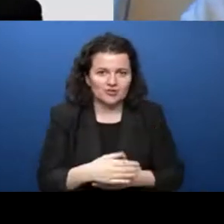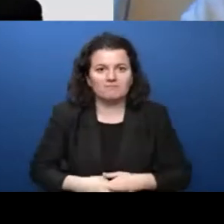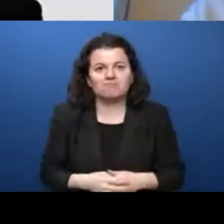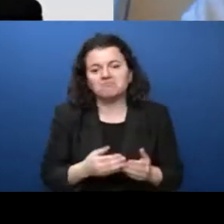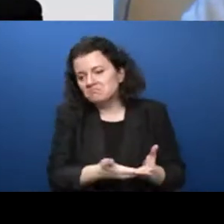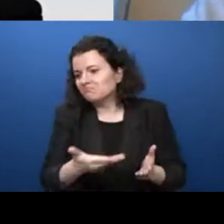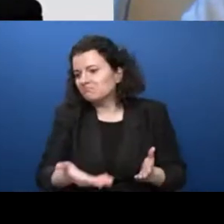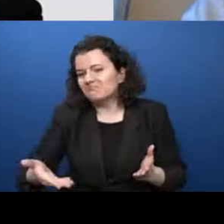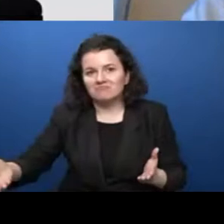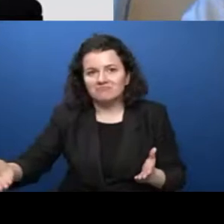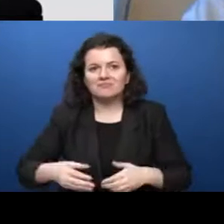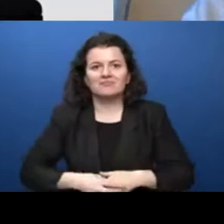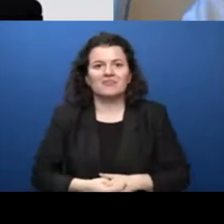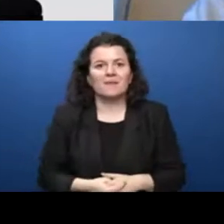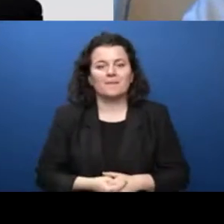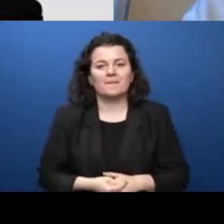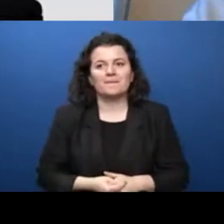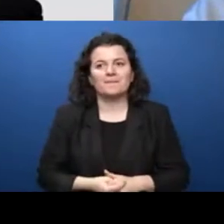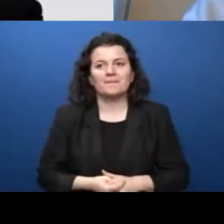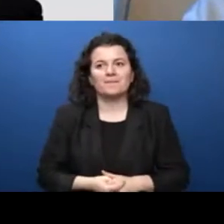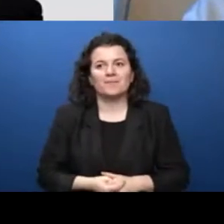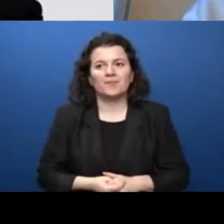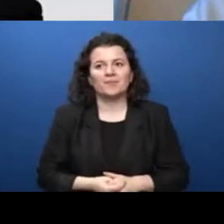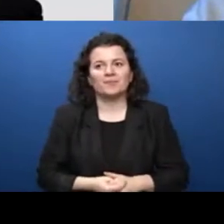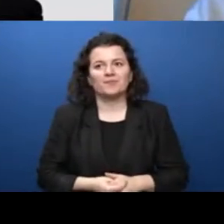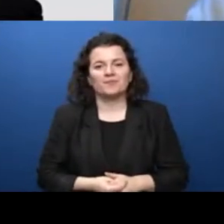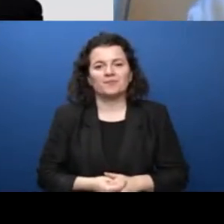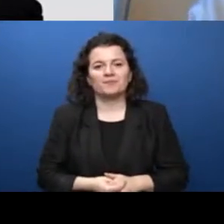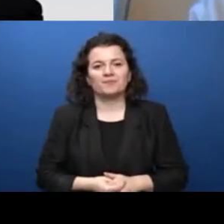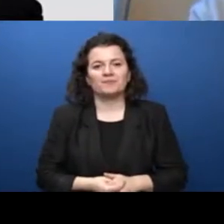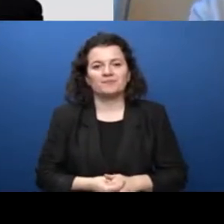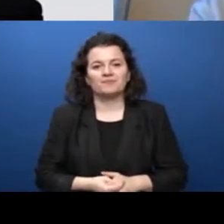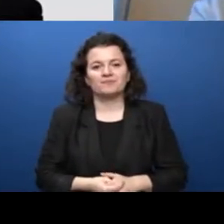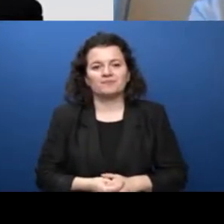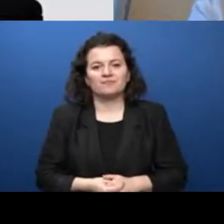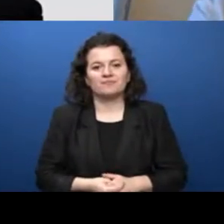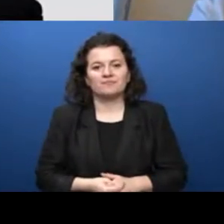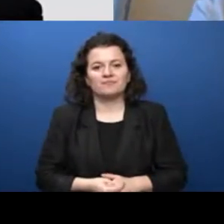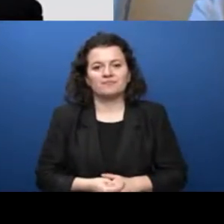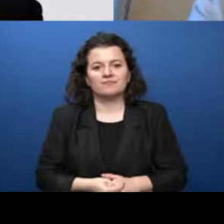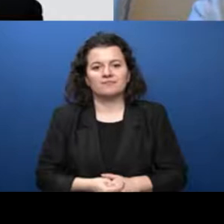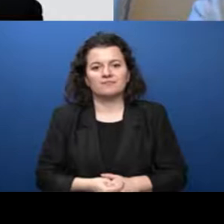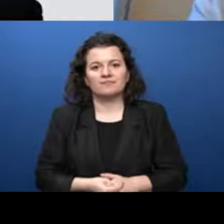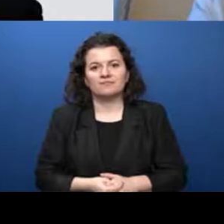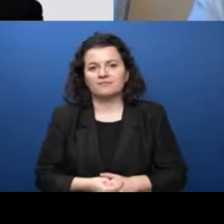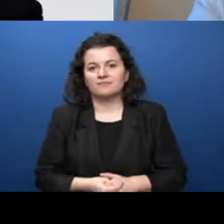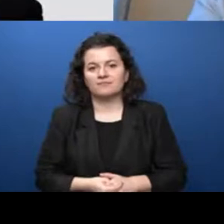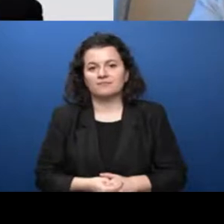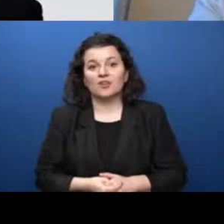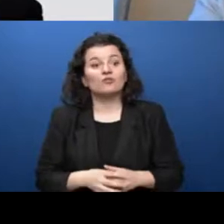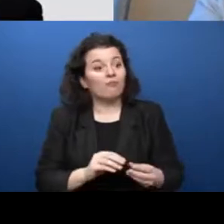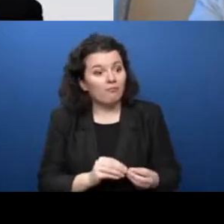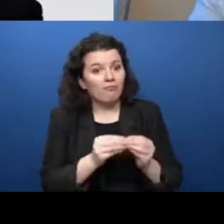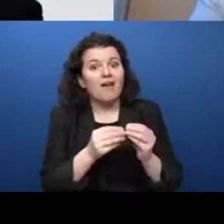Hacen que el conocimiento se incremente y se potencia al compartirse. Which make that